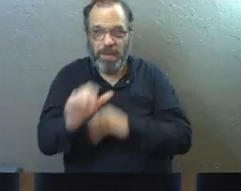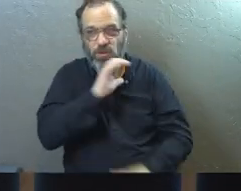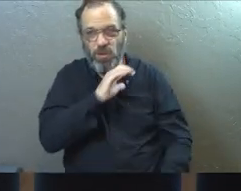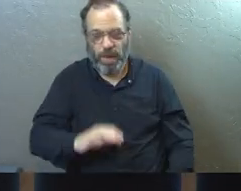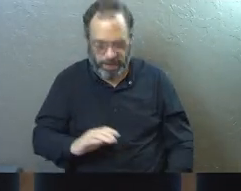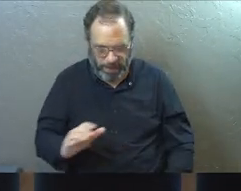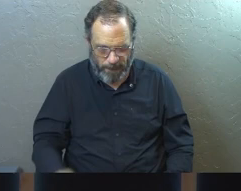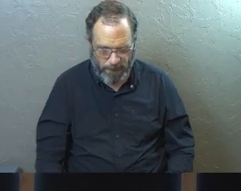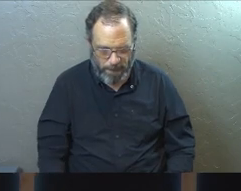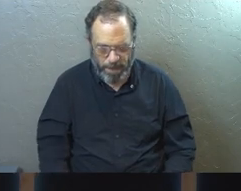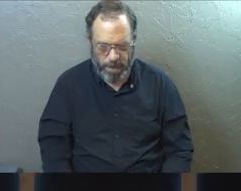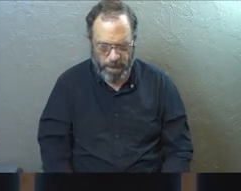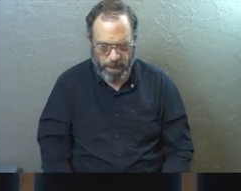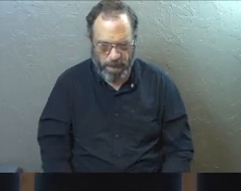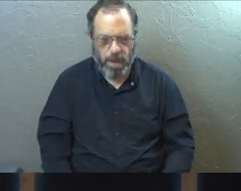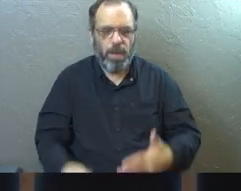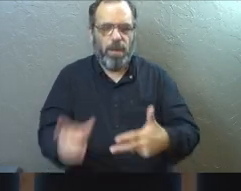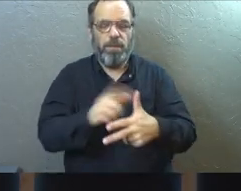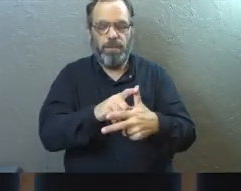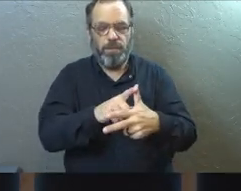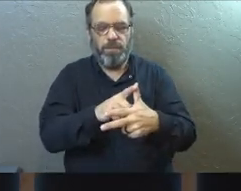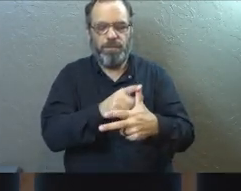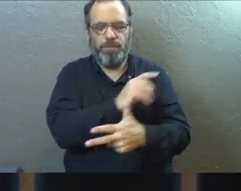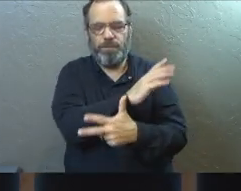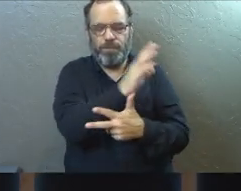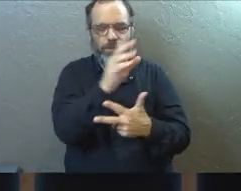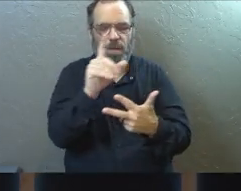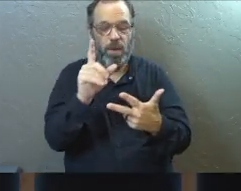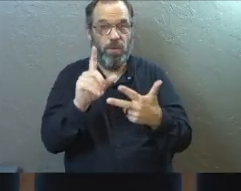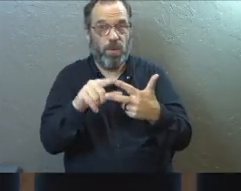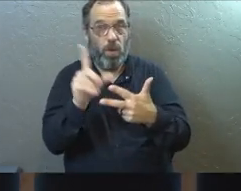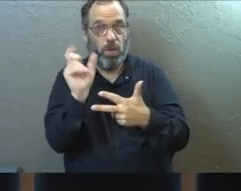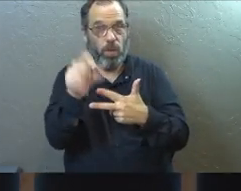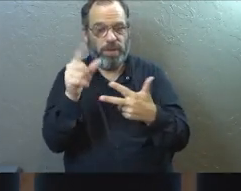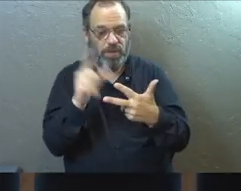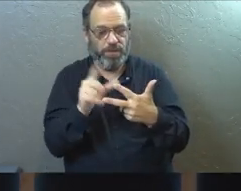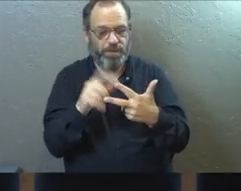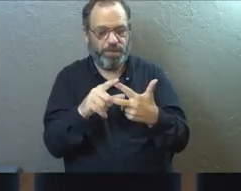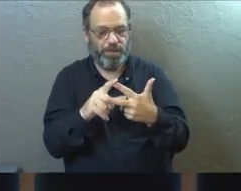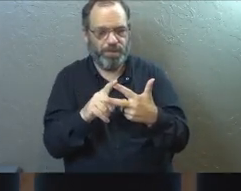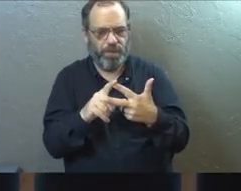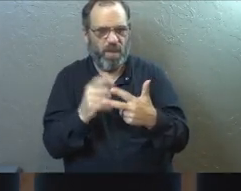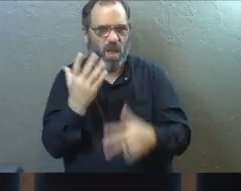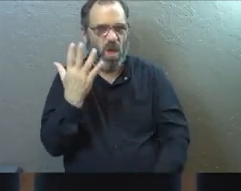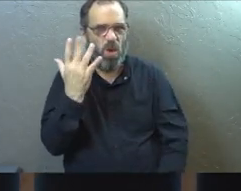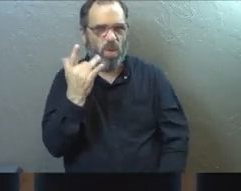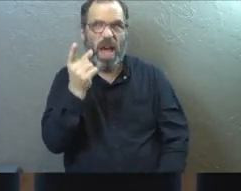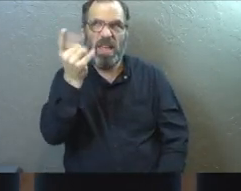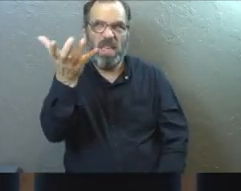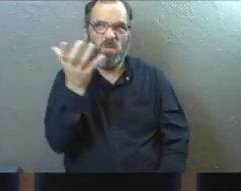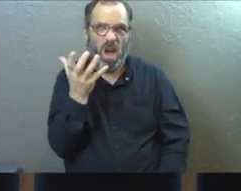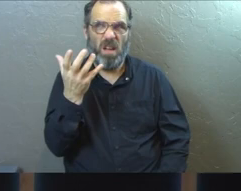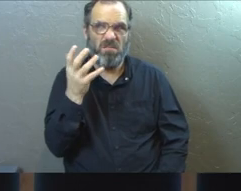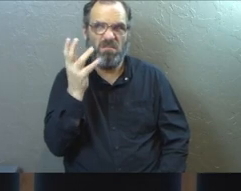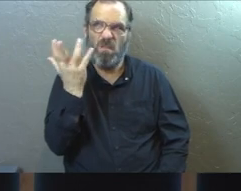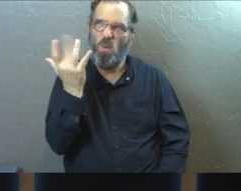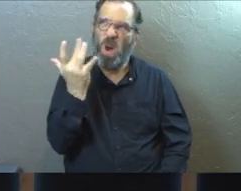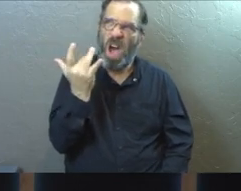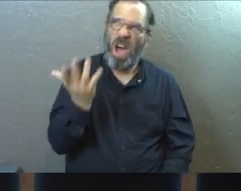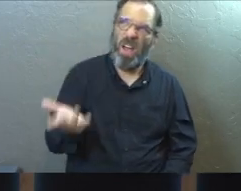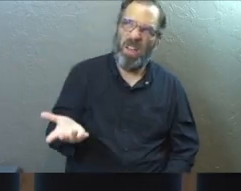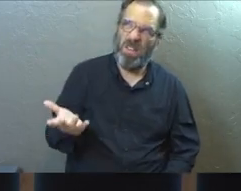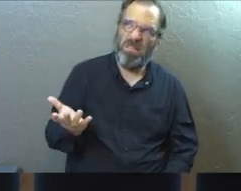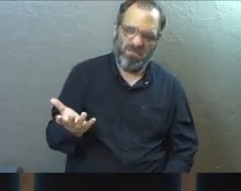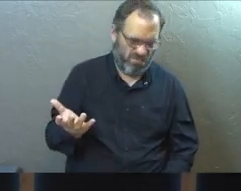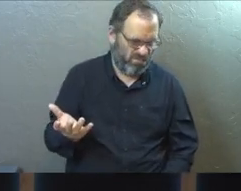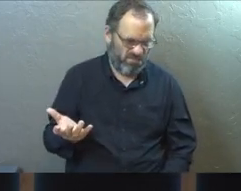give Him everything. So the second big question for this message for us to ask is, why does God want this for us, right?